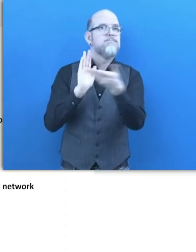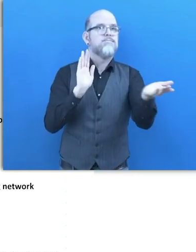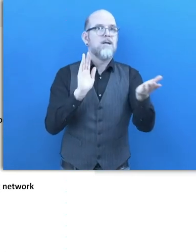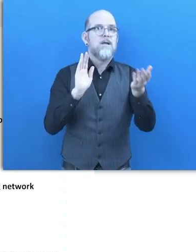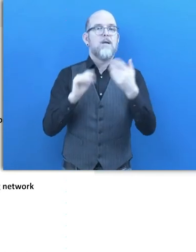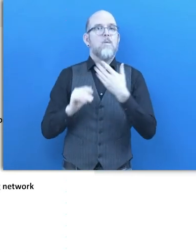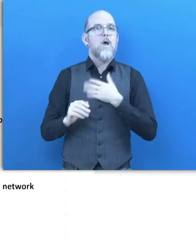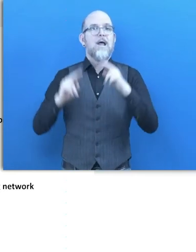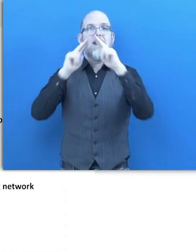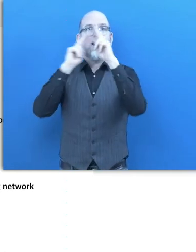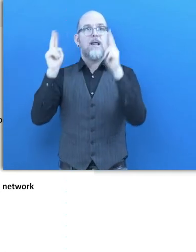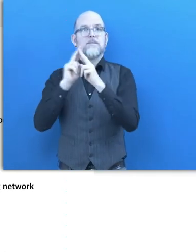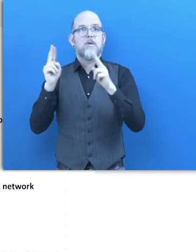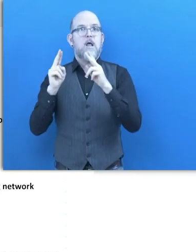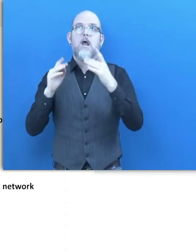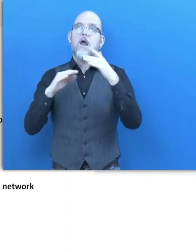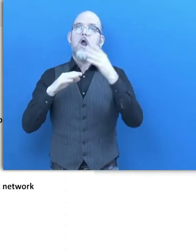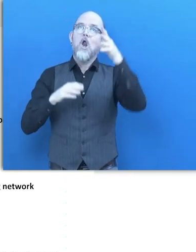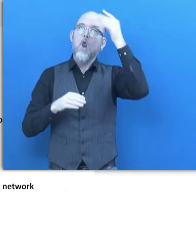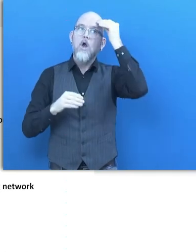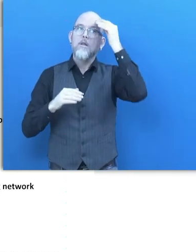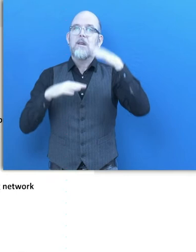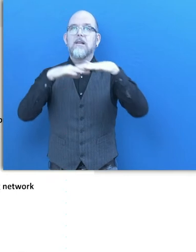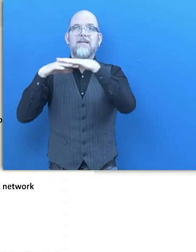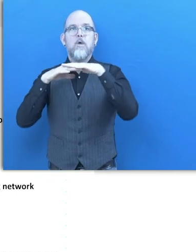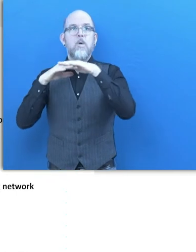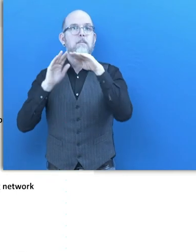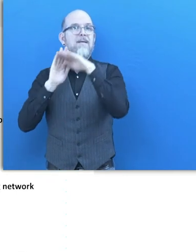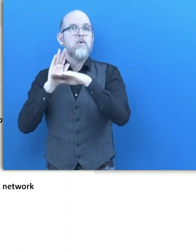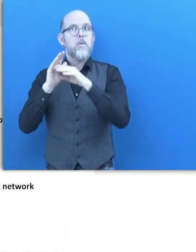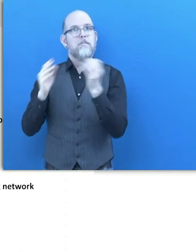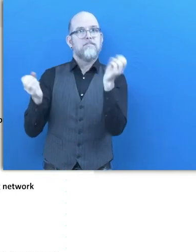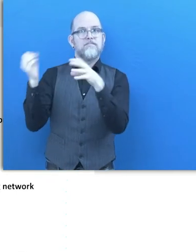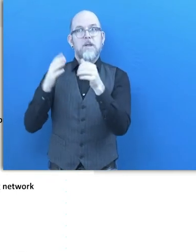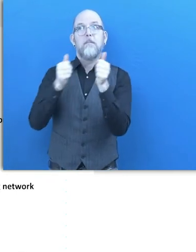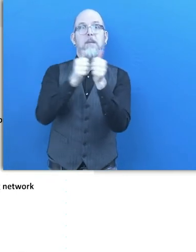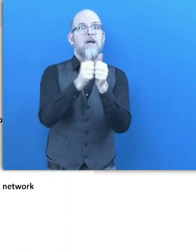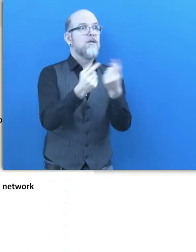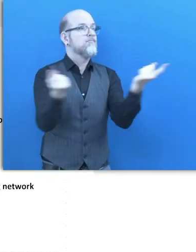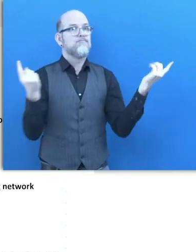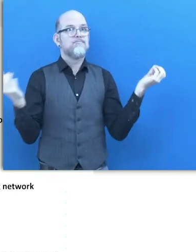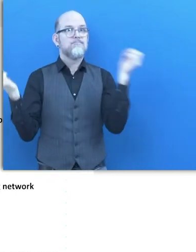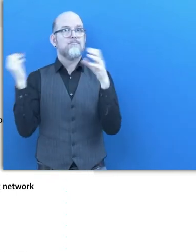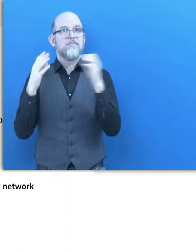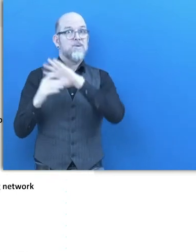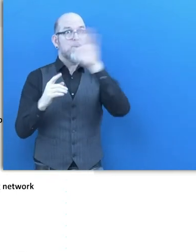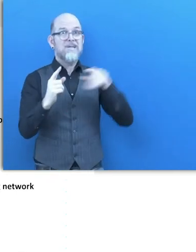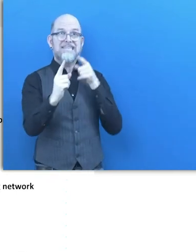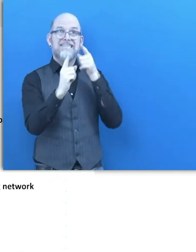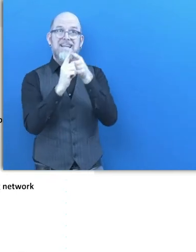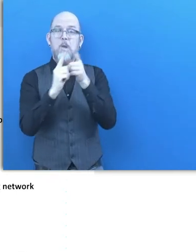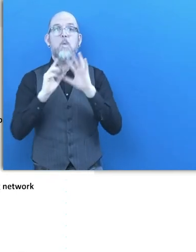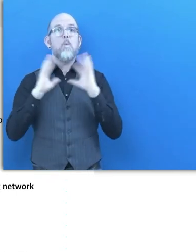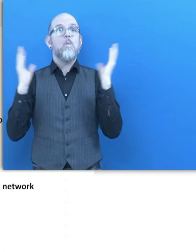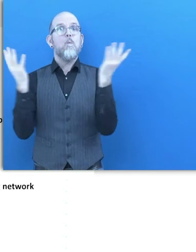learning network amongst our partners. And our aim is to see a worldwide growth and